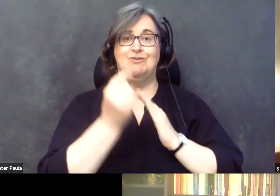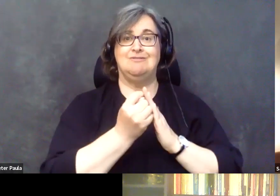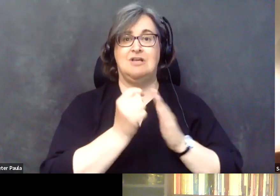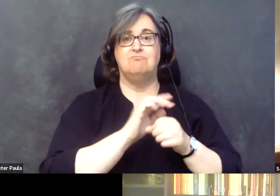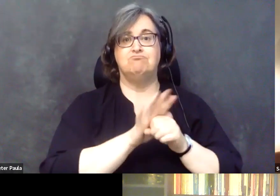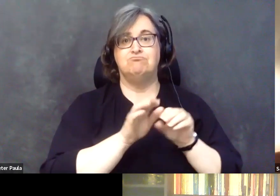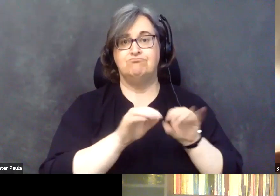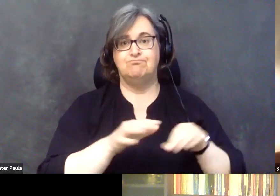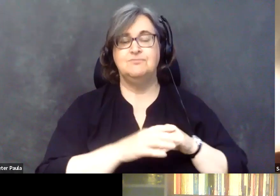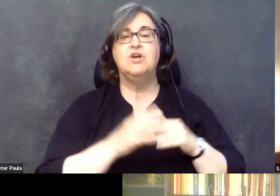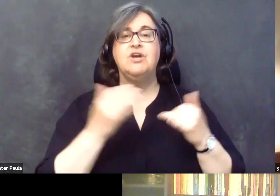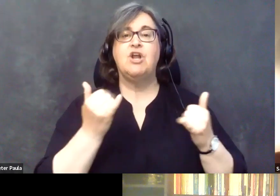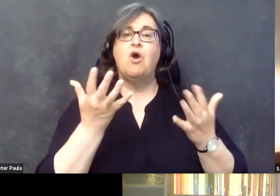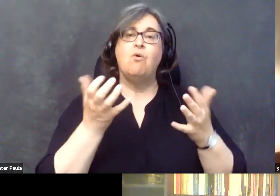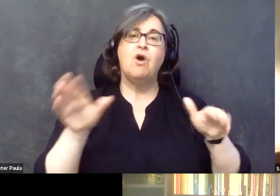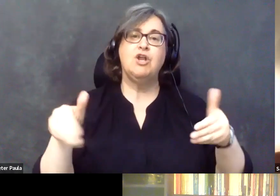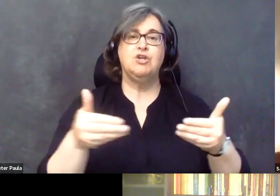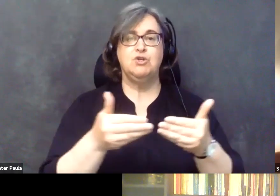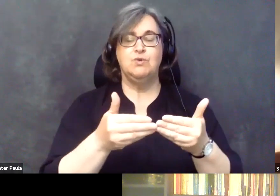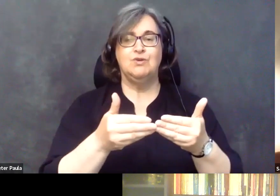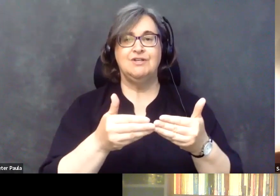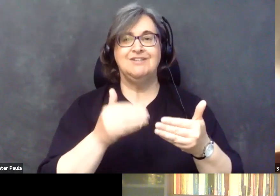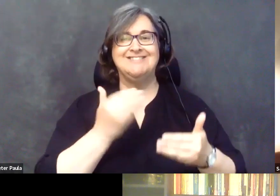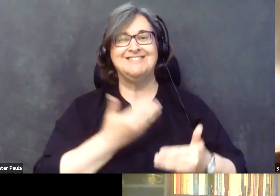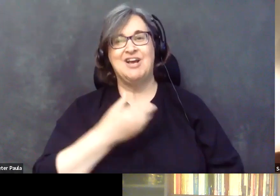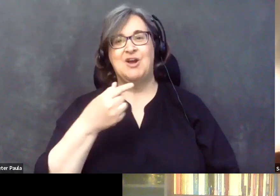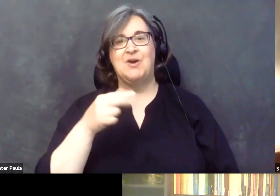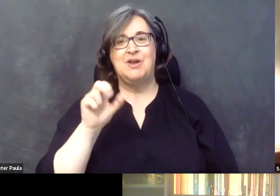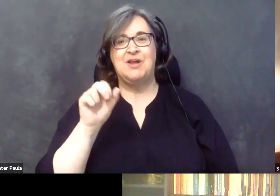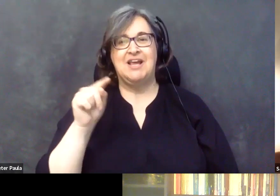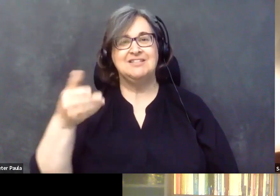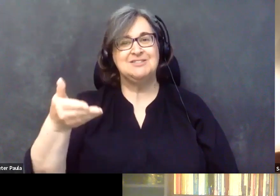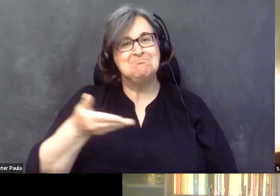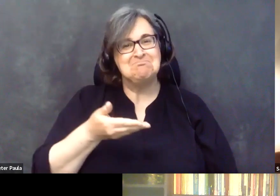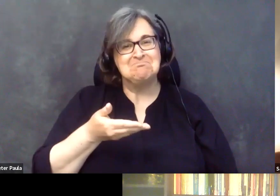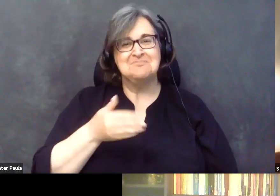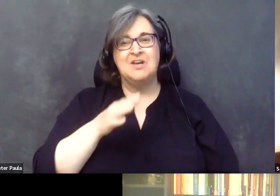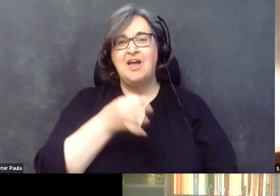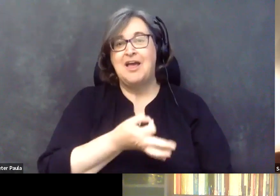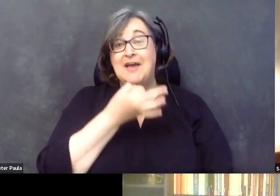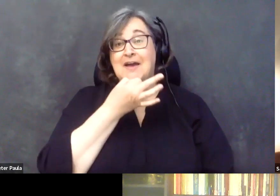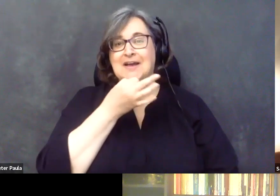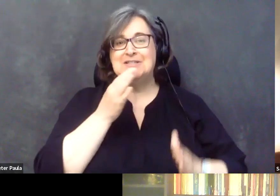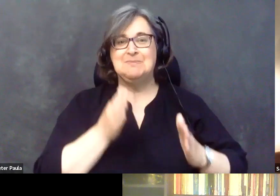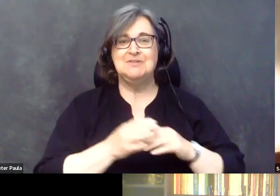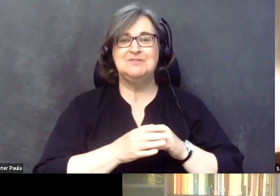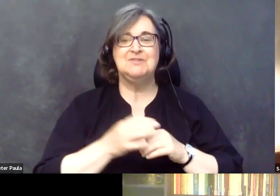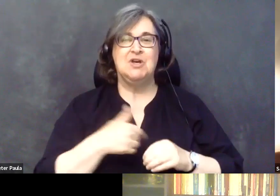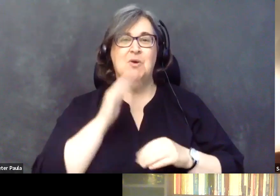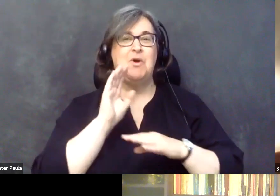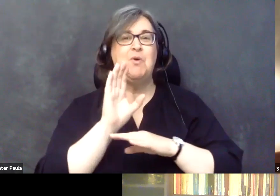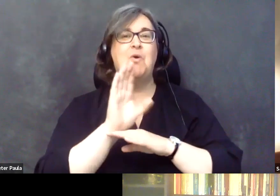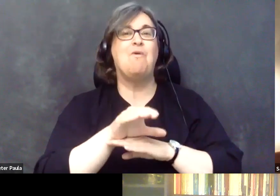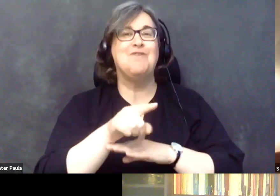So with that in mind, I want to introduce you to our guest, our expert, as we're going to force him